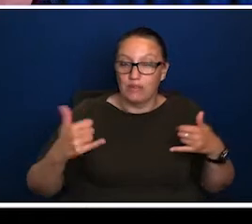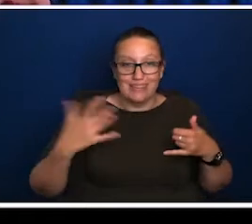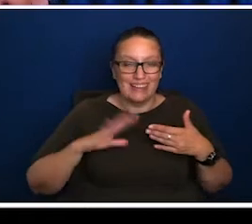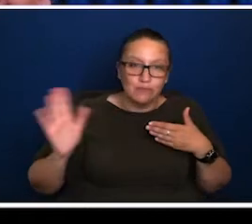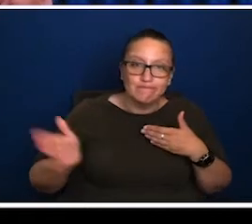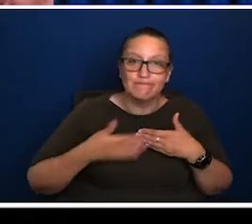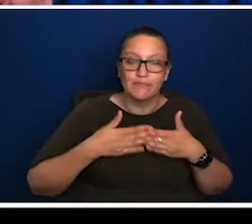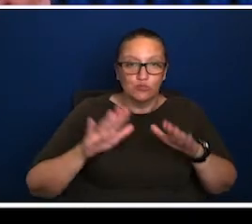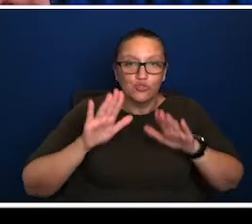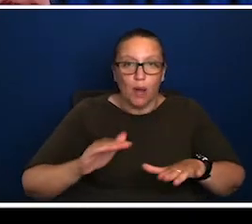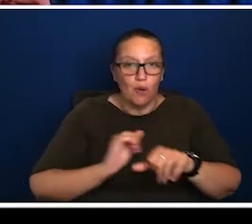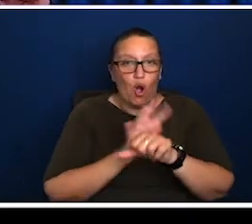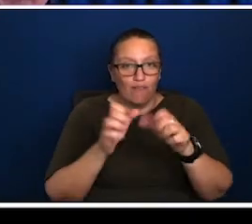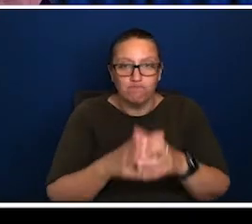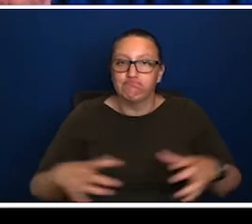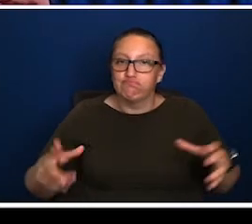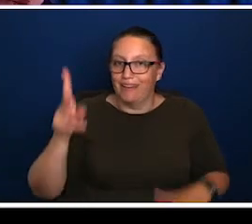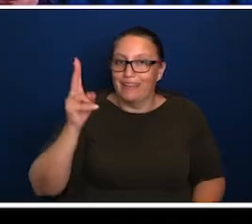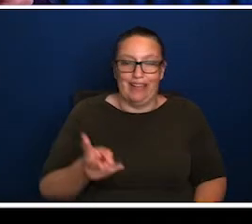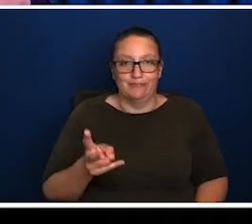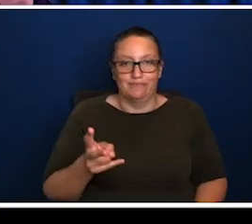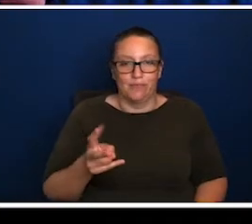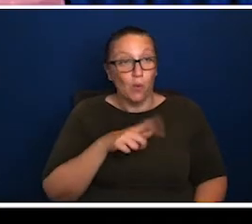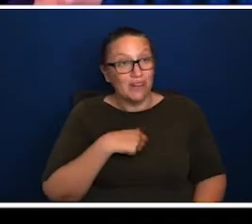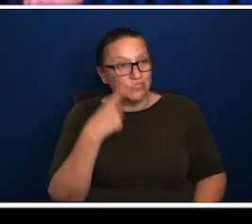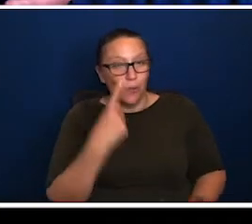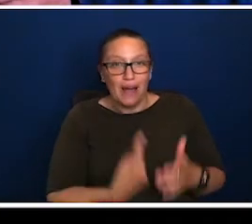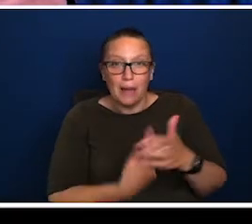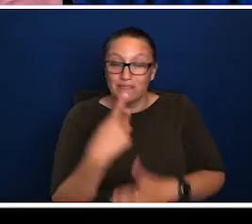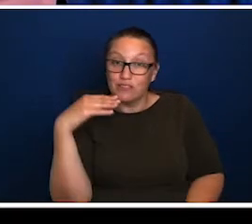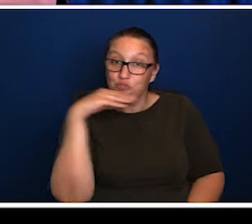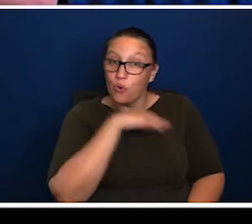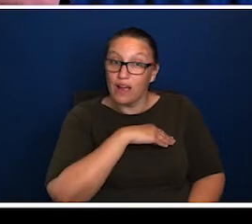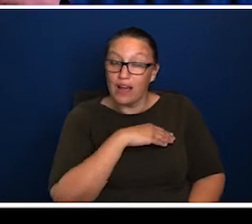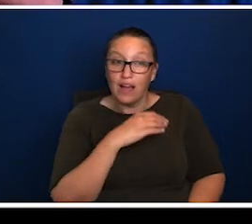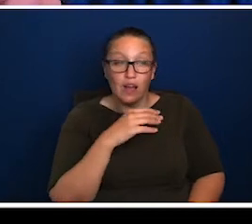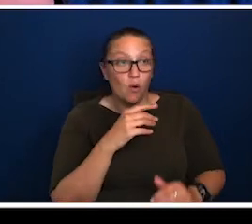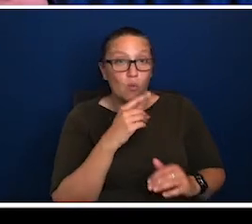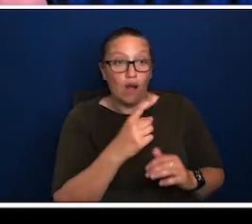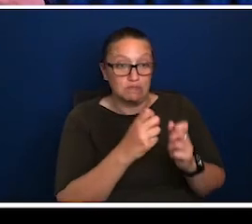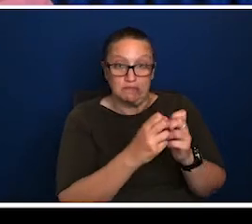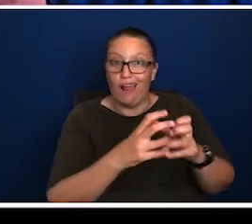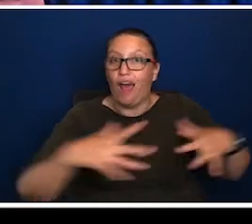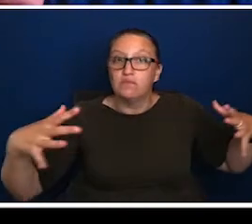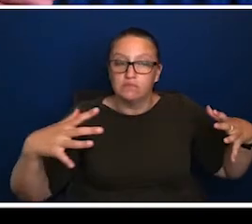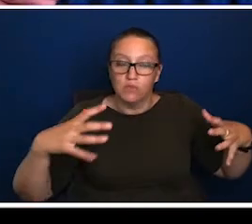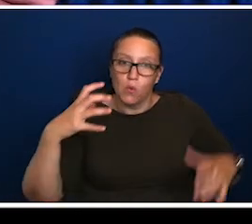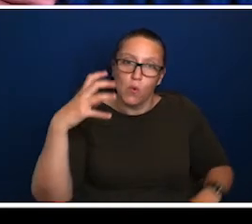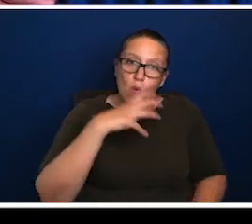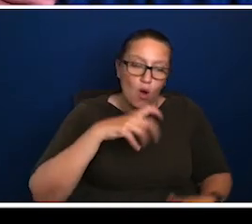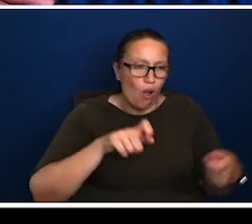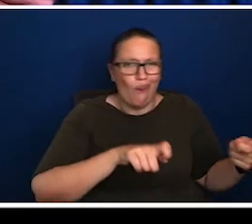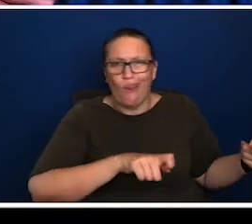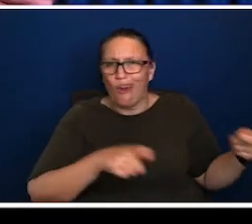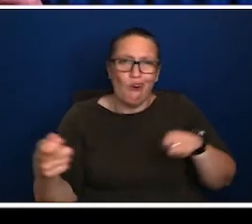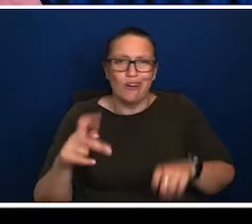Mindful that we have to keep the border closed, uh, to minimize the risk of another flare up in the virus. And we saw how quickly the thing got out of control in Victoria.